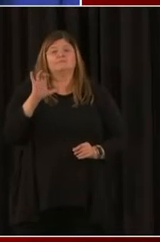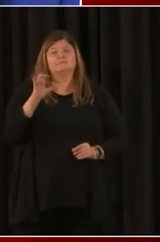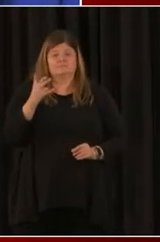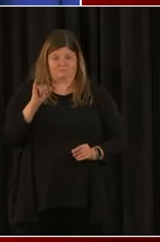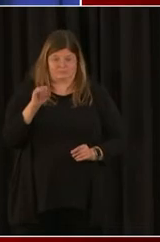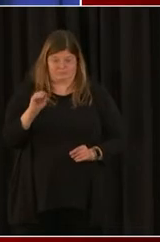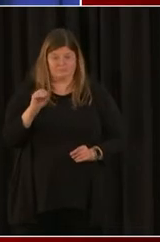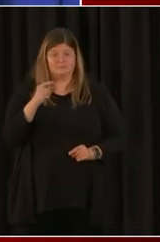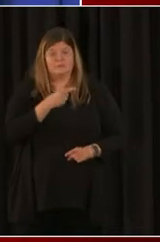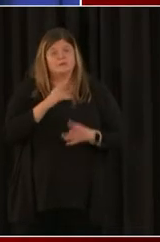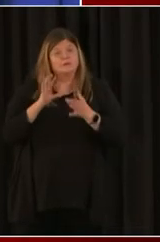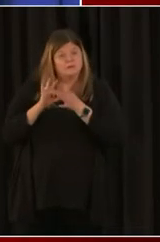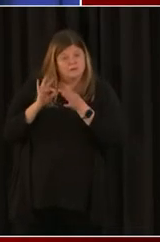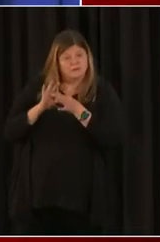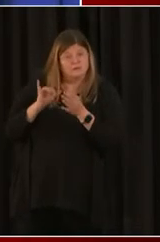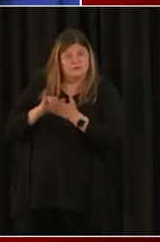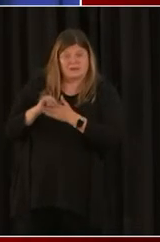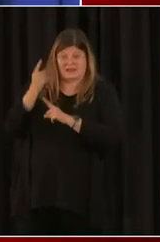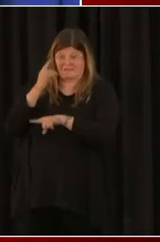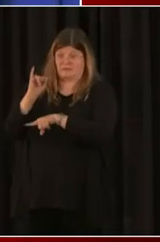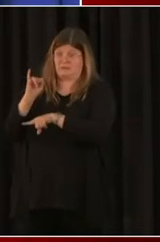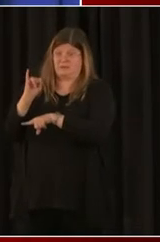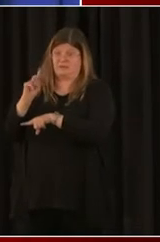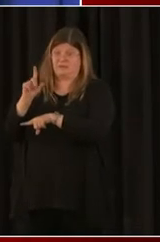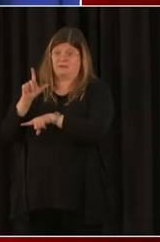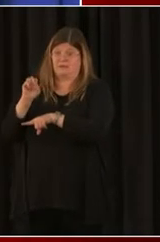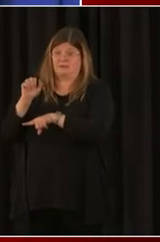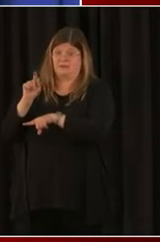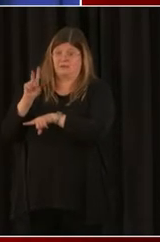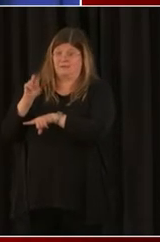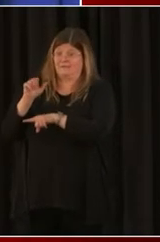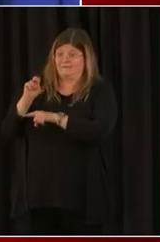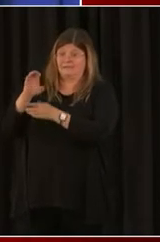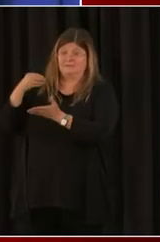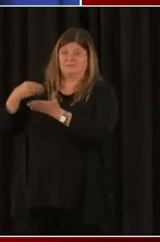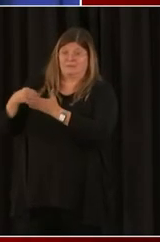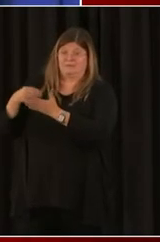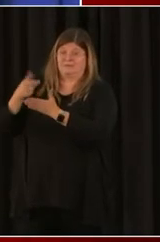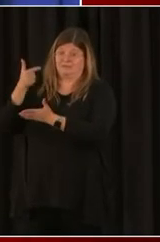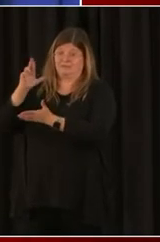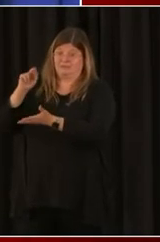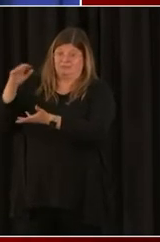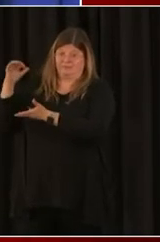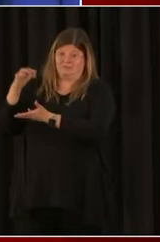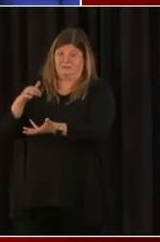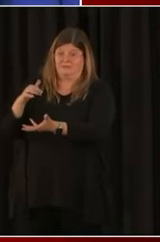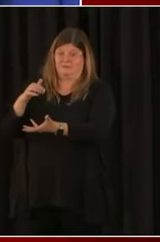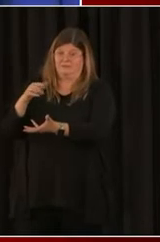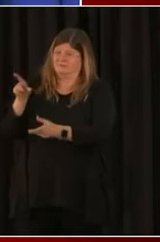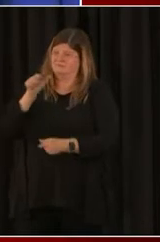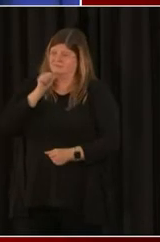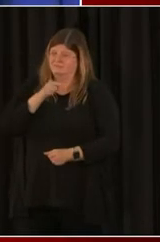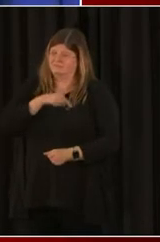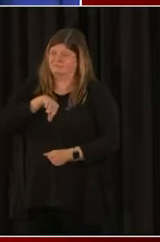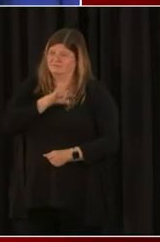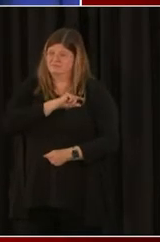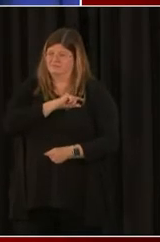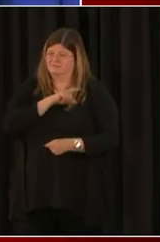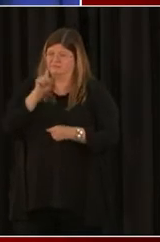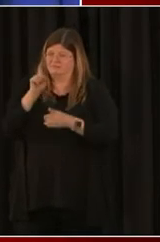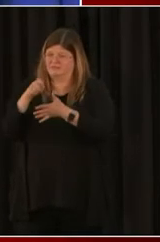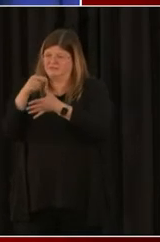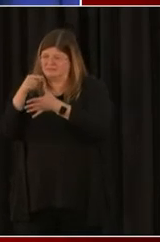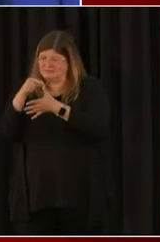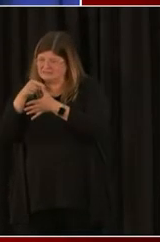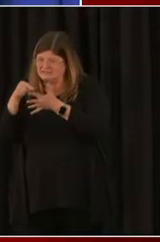one reason or the other, maybe going back to the sba.gov website today, really to see if that would work for you now,